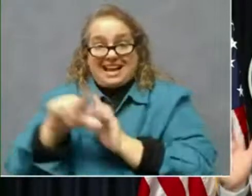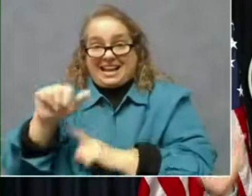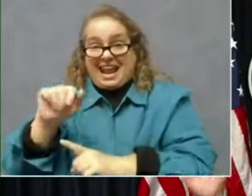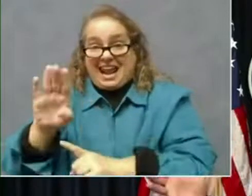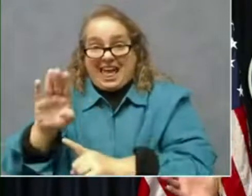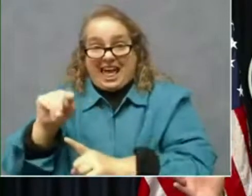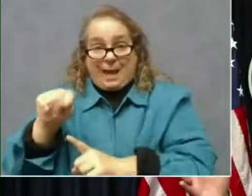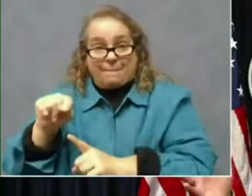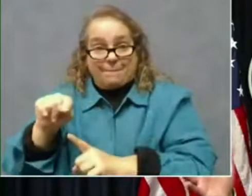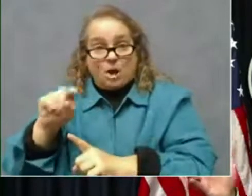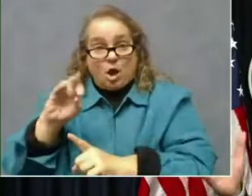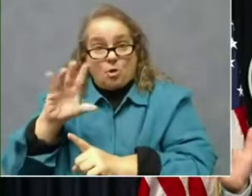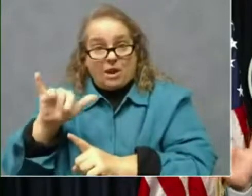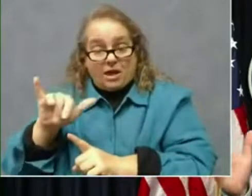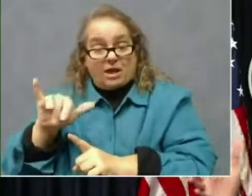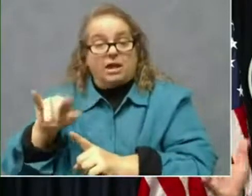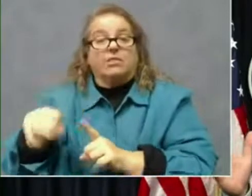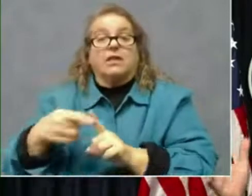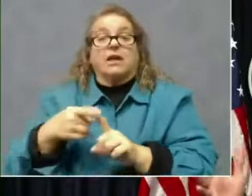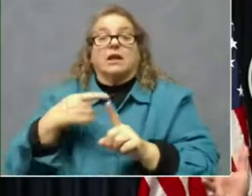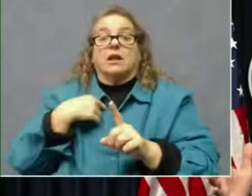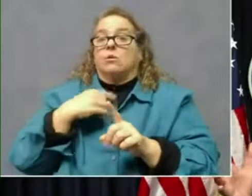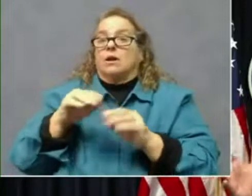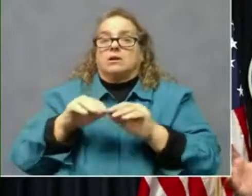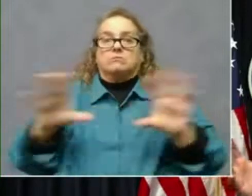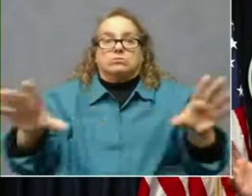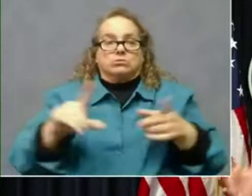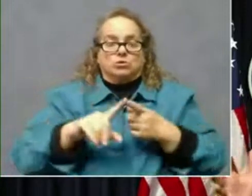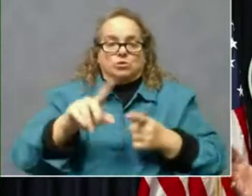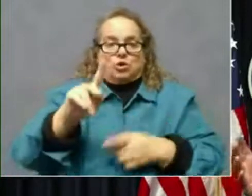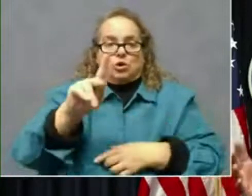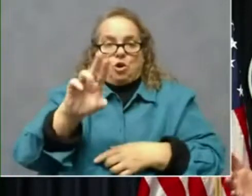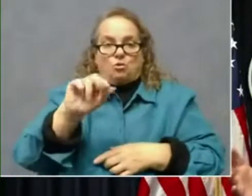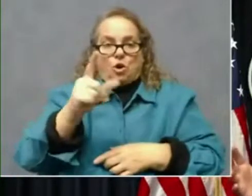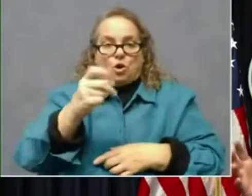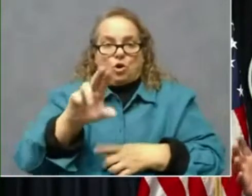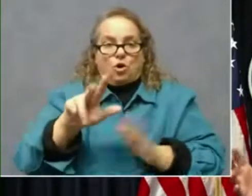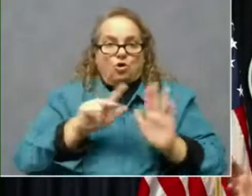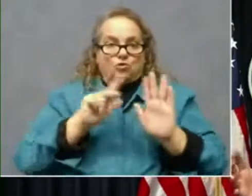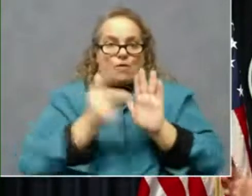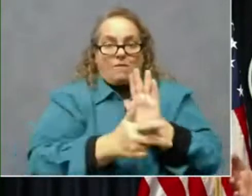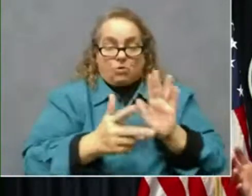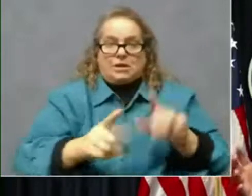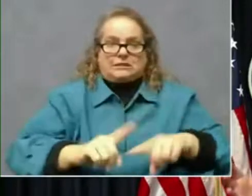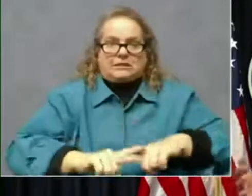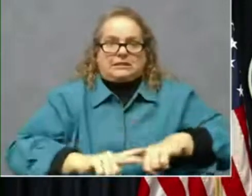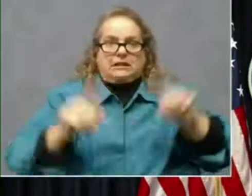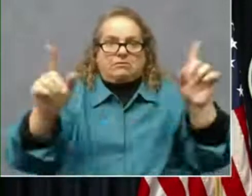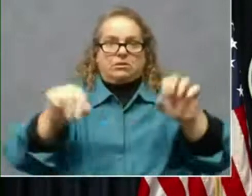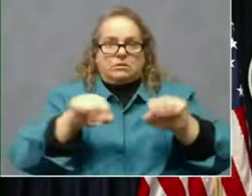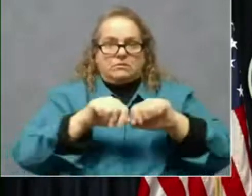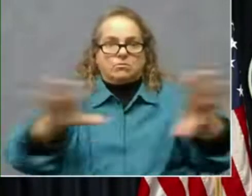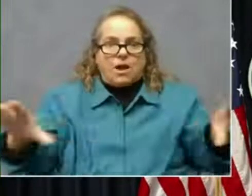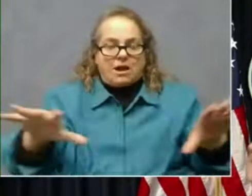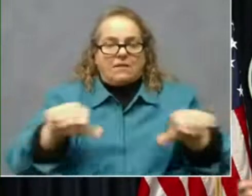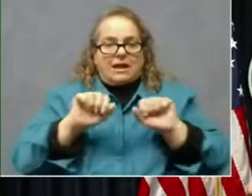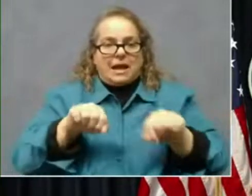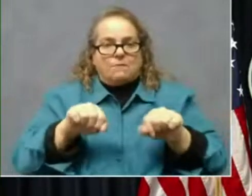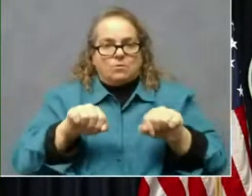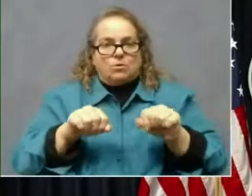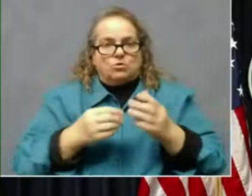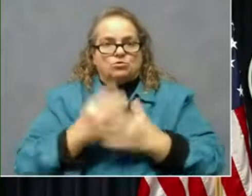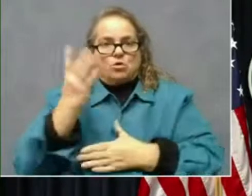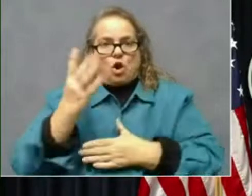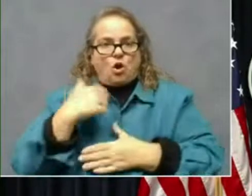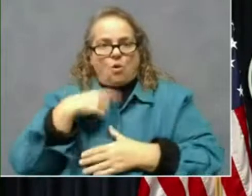and when we went to the Kroger drive-through, how dramatically different that was, what the capabilities were. We need to make that same